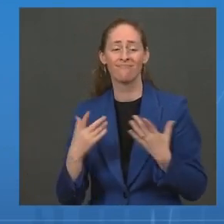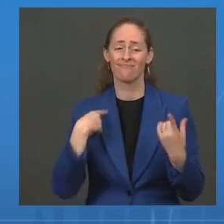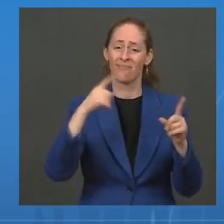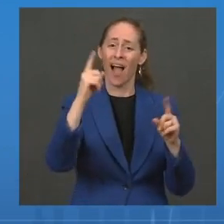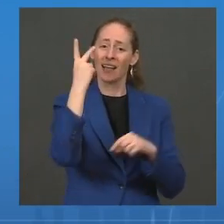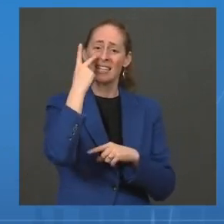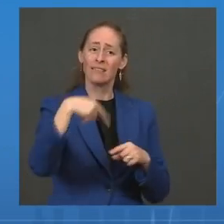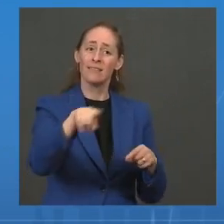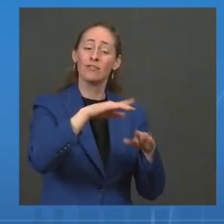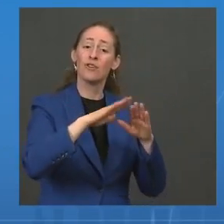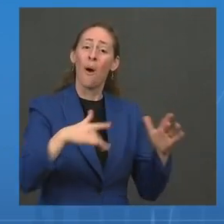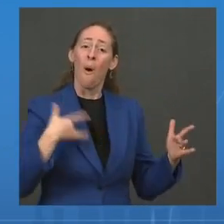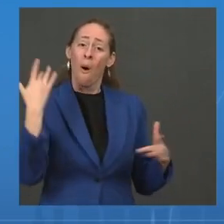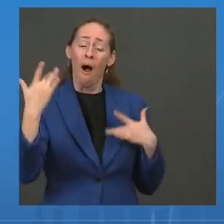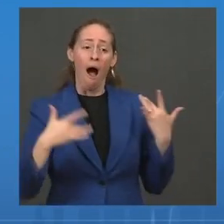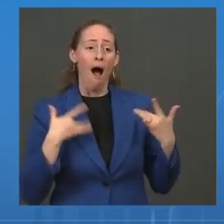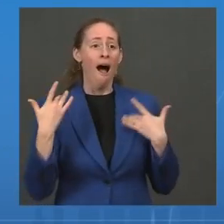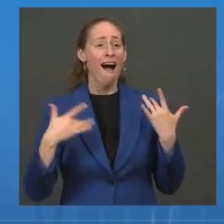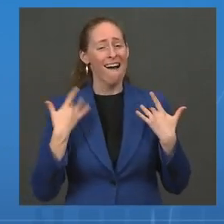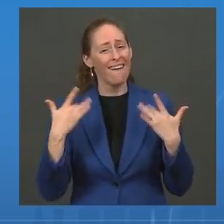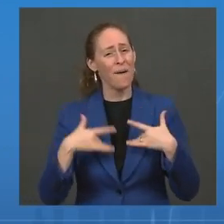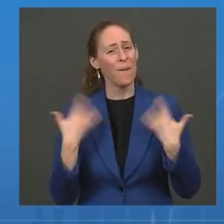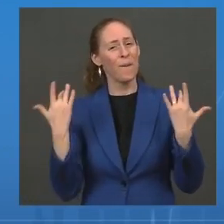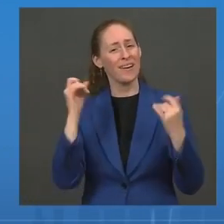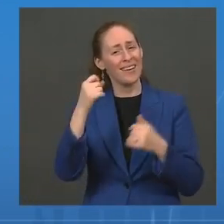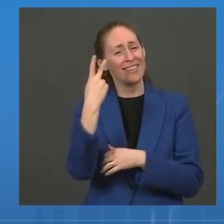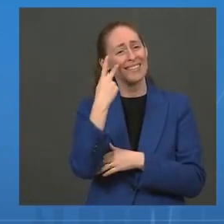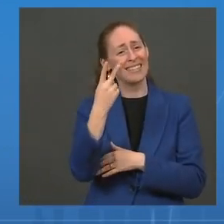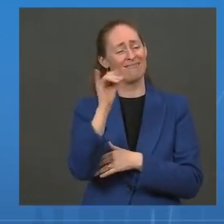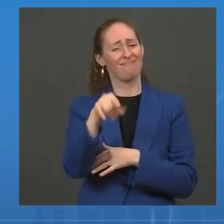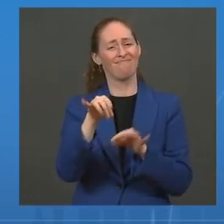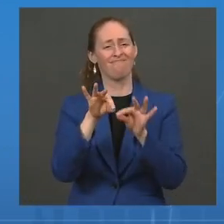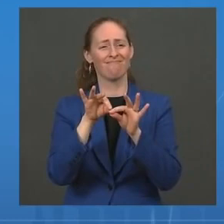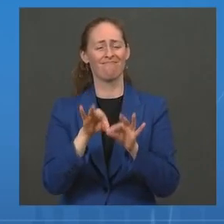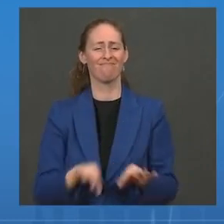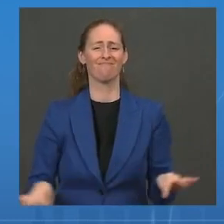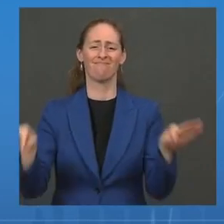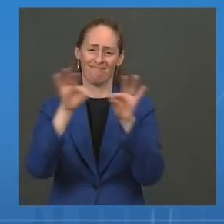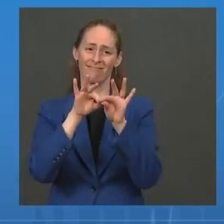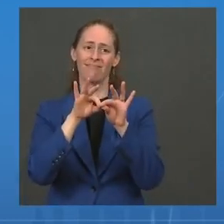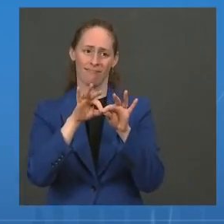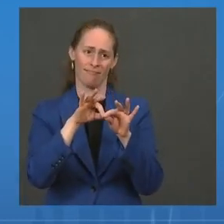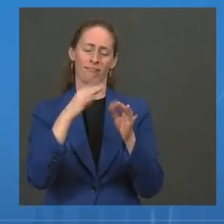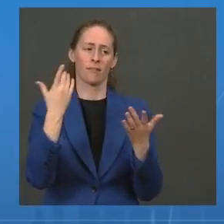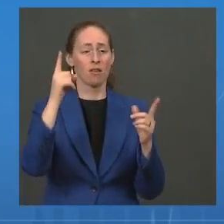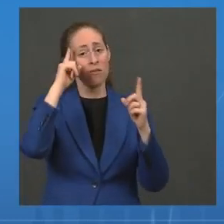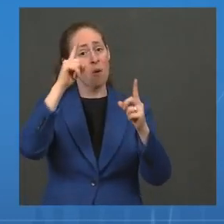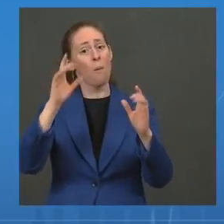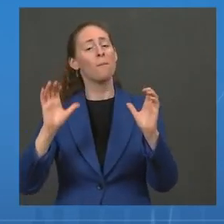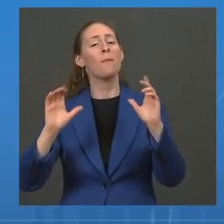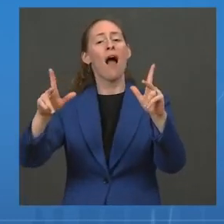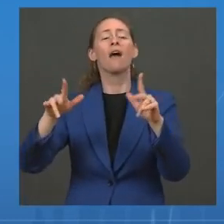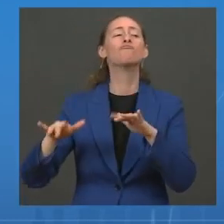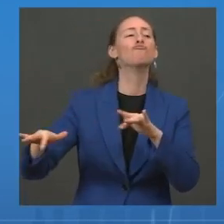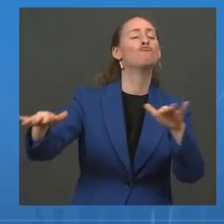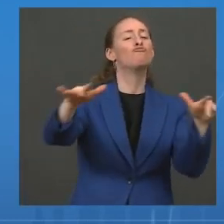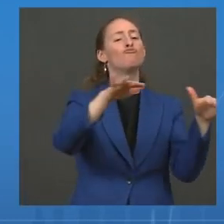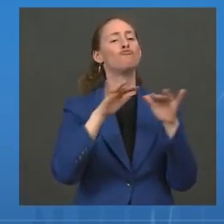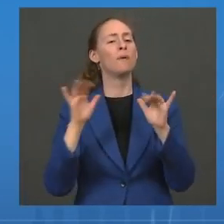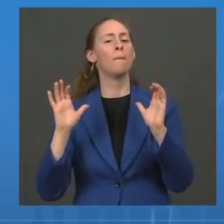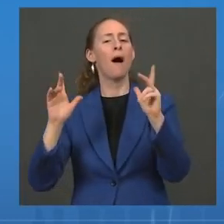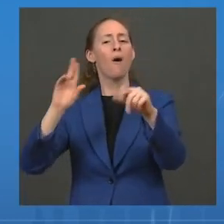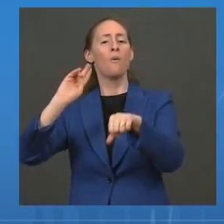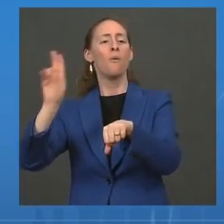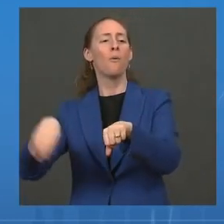excited to get vaccinated as a critical next step in getting their life back to normal. Still, I hear questions